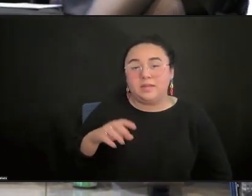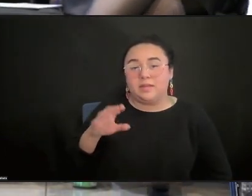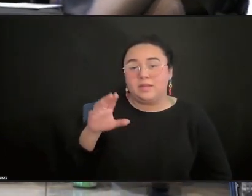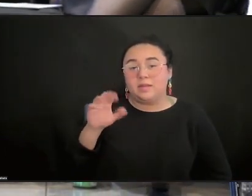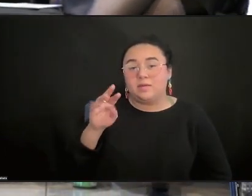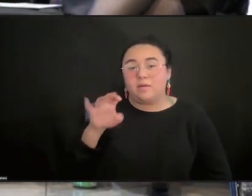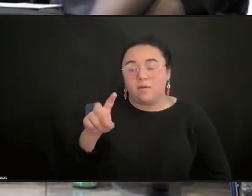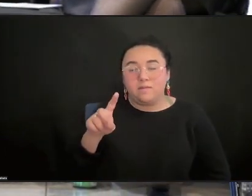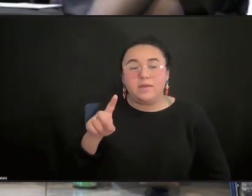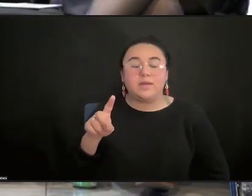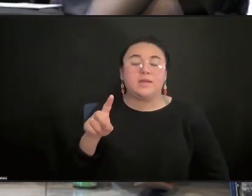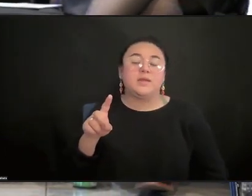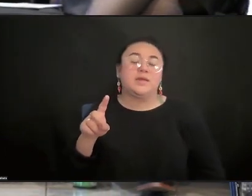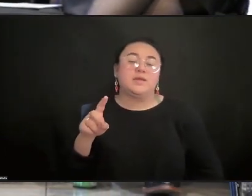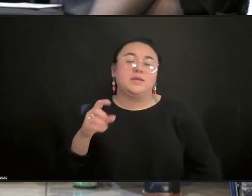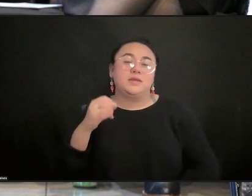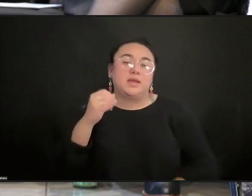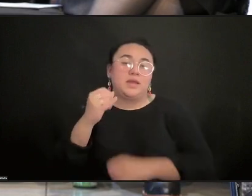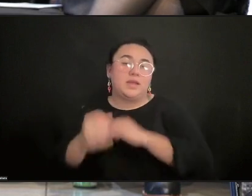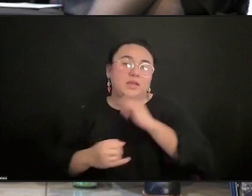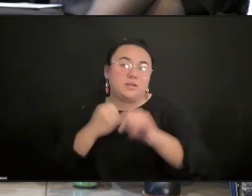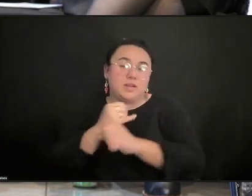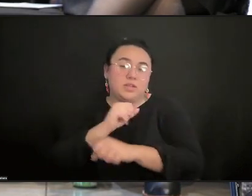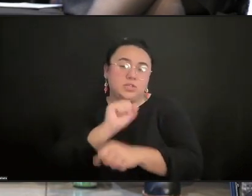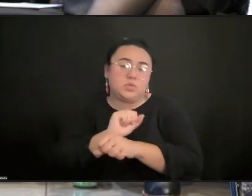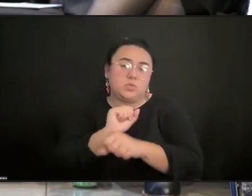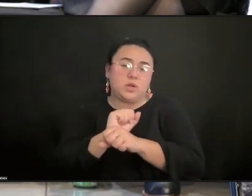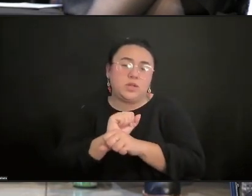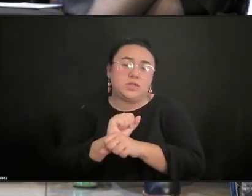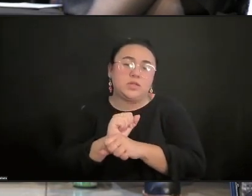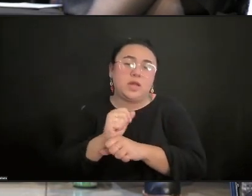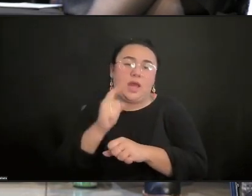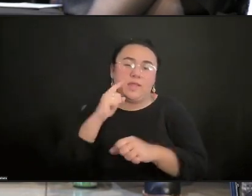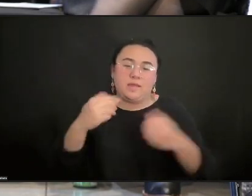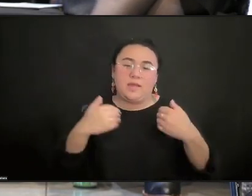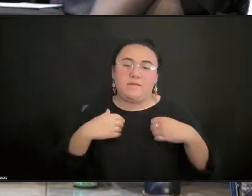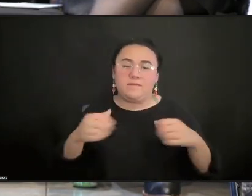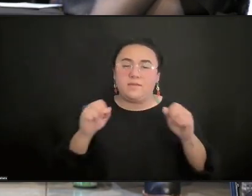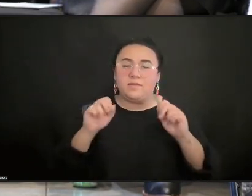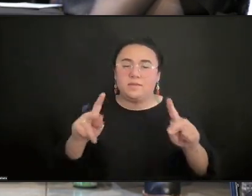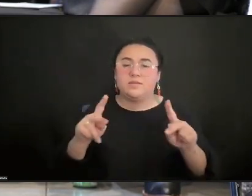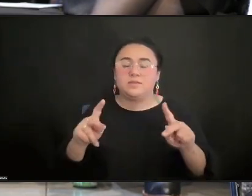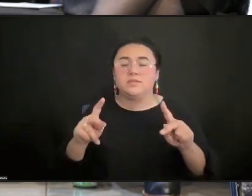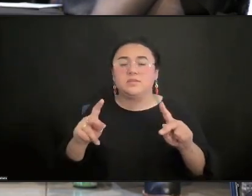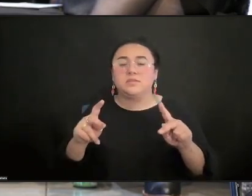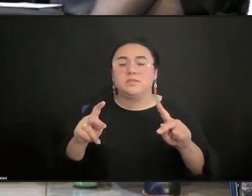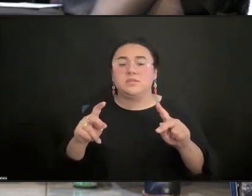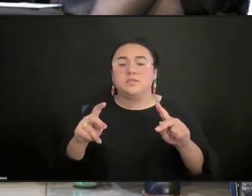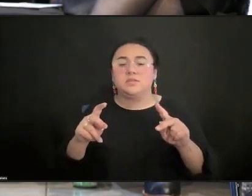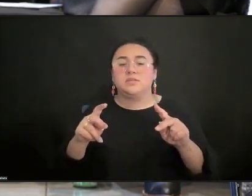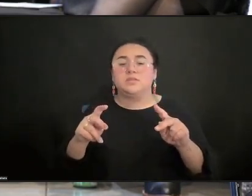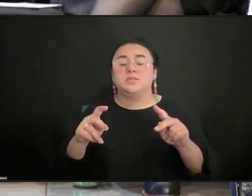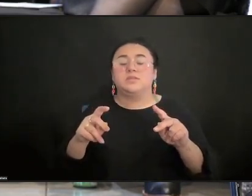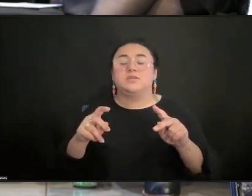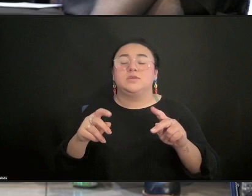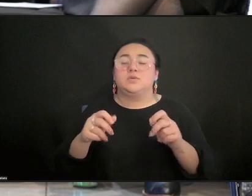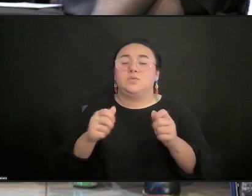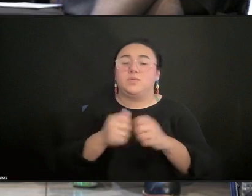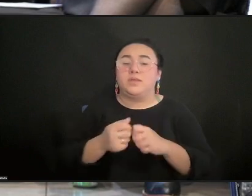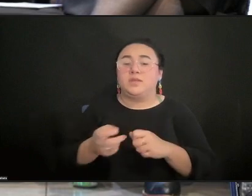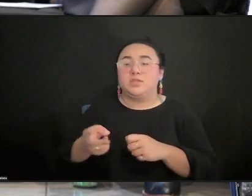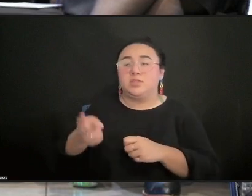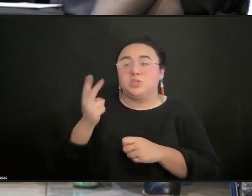work. I think I have the opportunity to work with two artists with no access to technology,